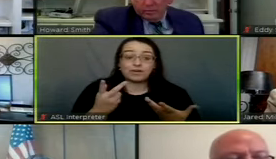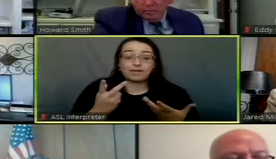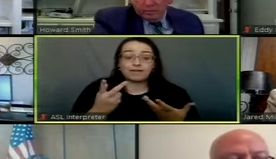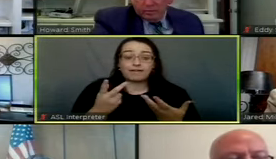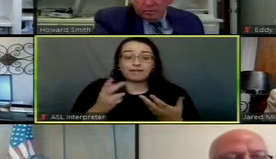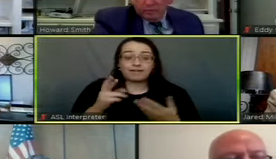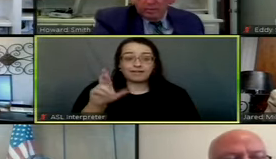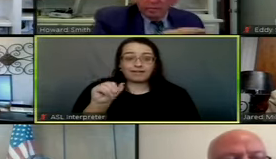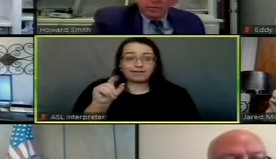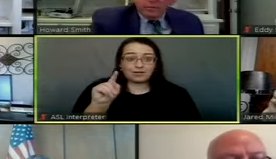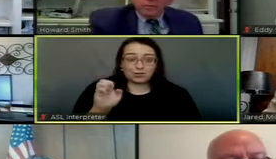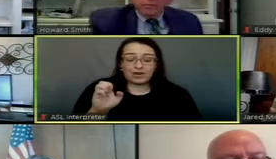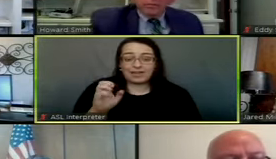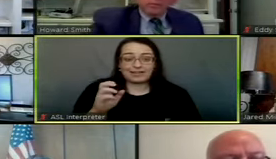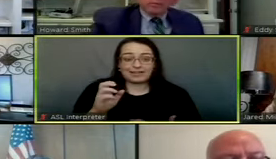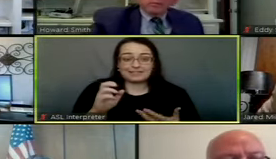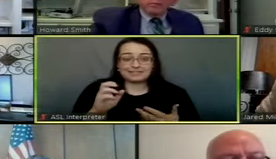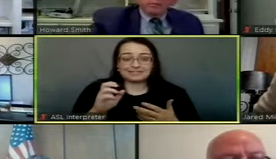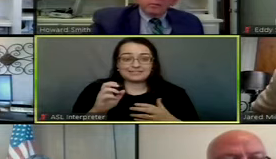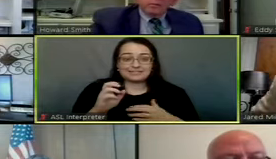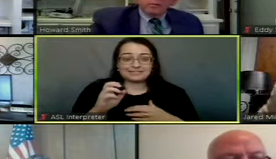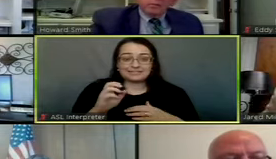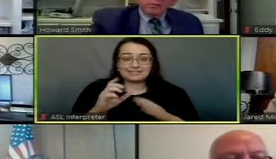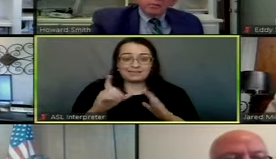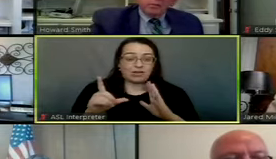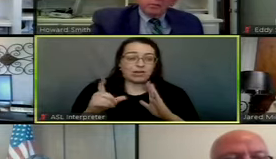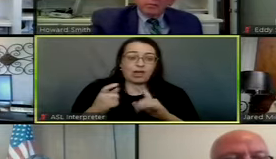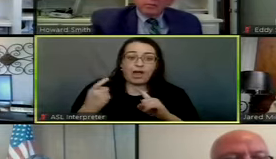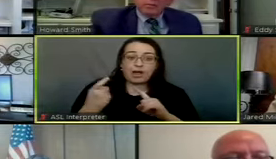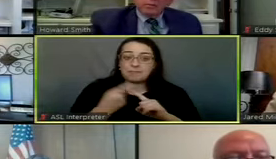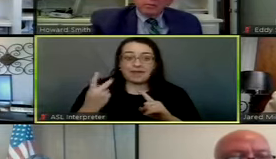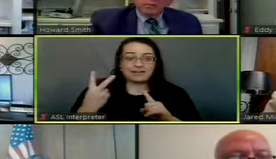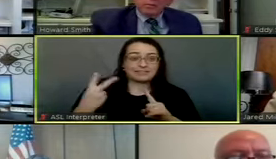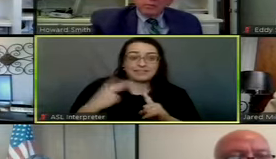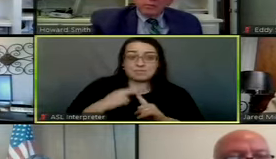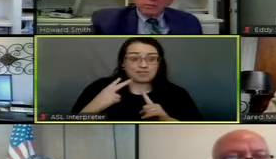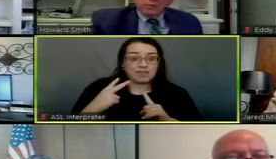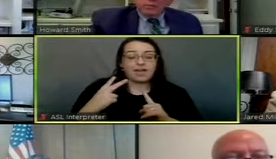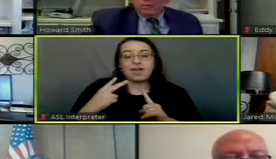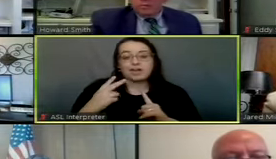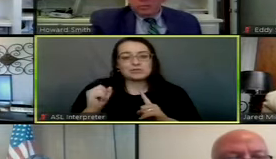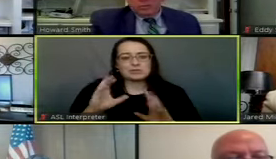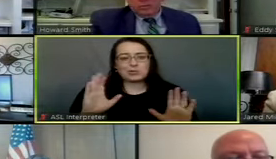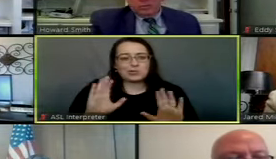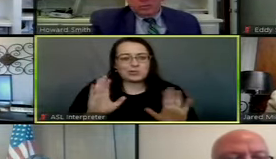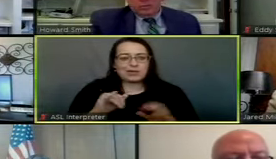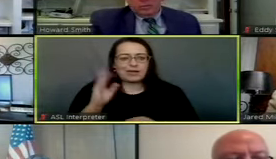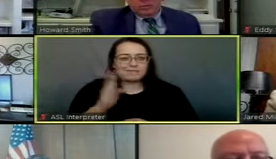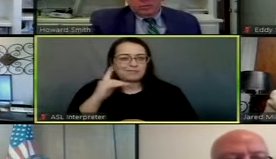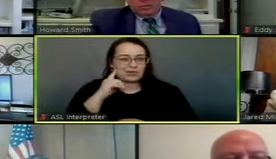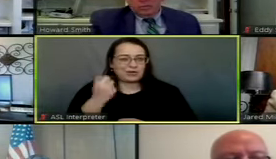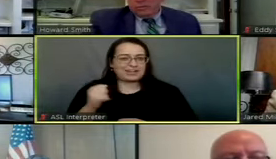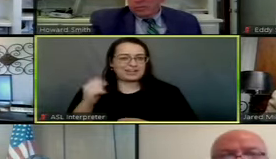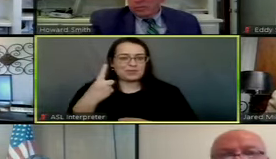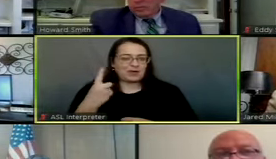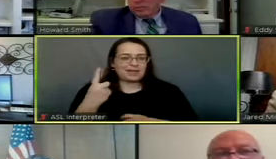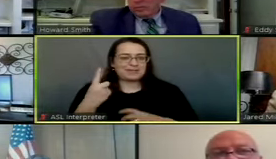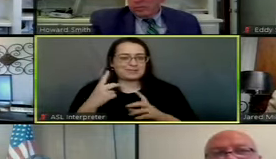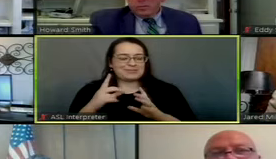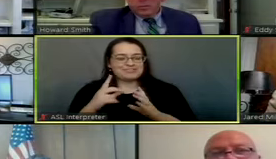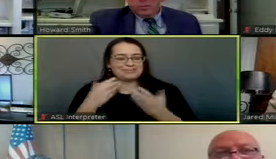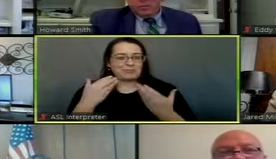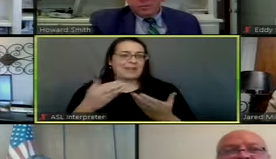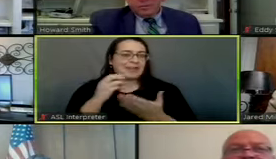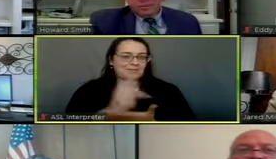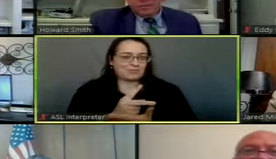then the rates as submitted automatically go into effect then. So I don't think, I've never heard of anybody that's done that. So